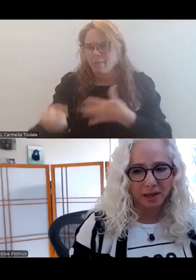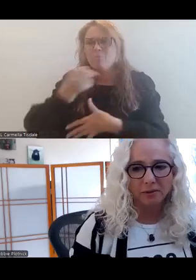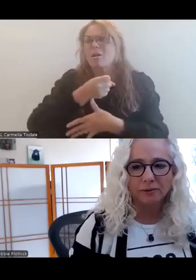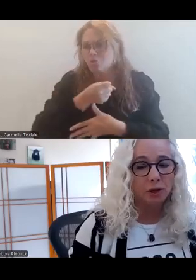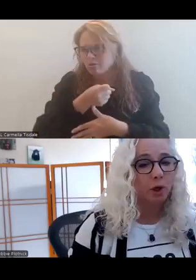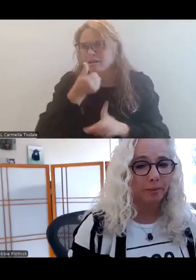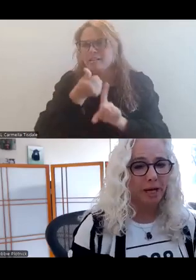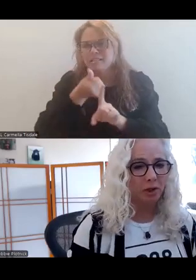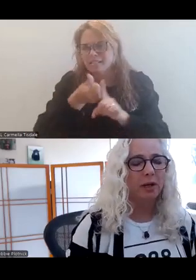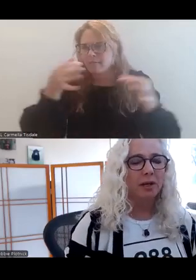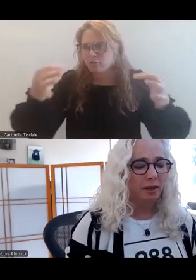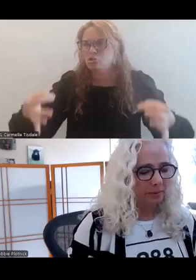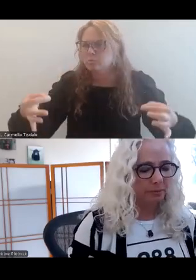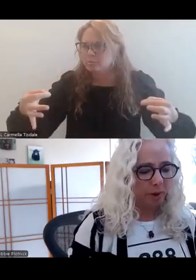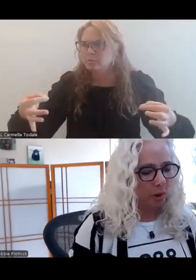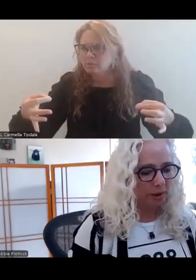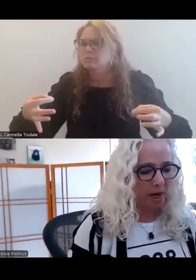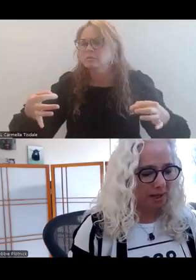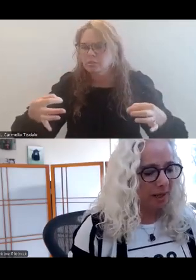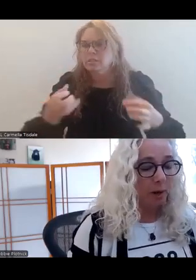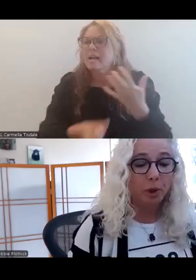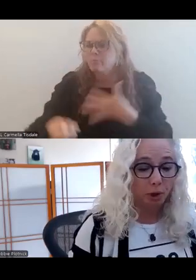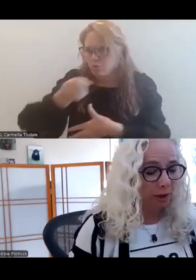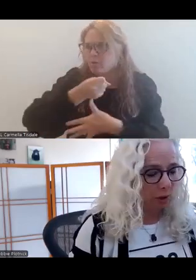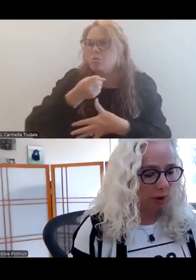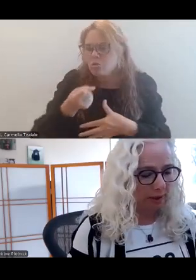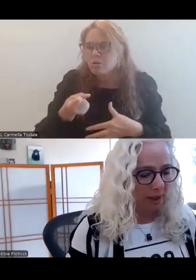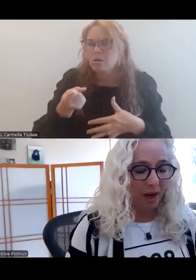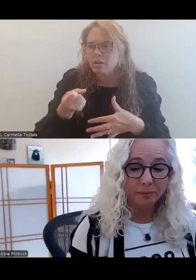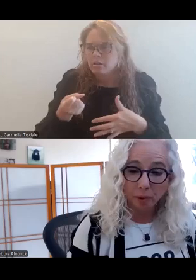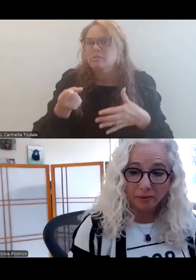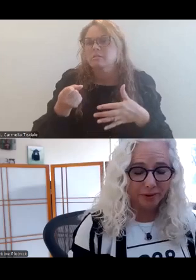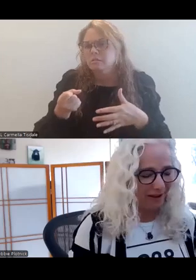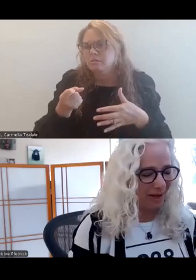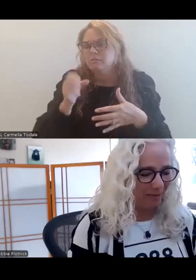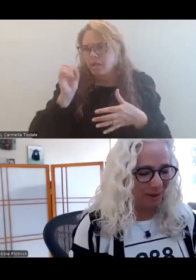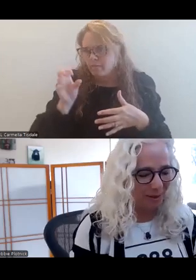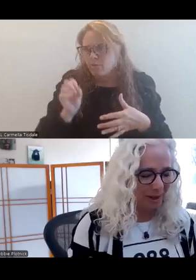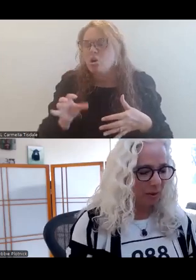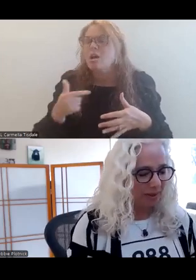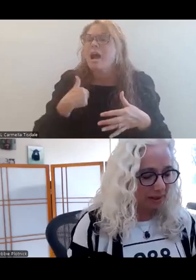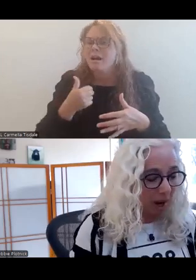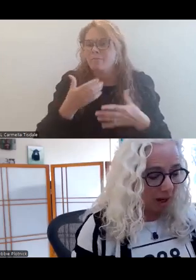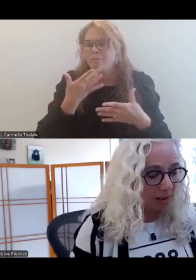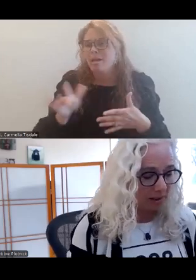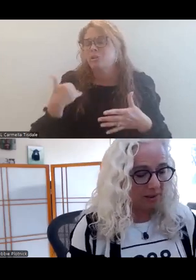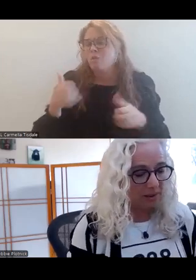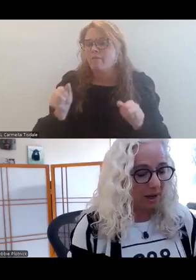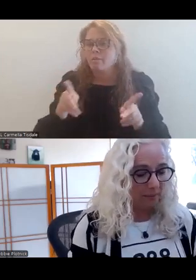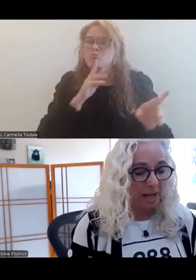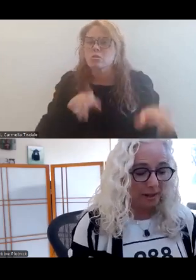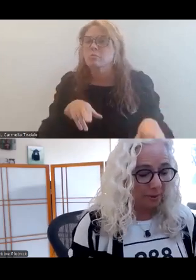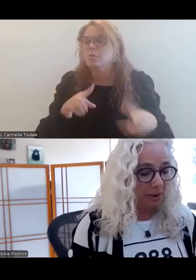self-determination, that prioritize personhood. I'm grateful to have the opportunity to respond